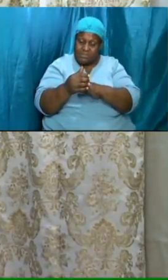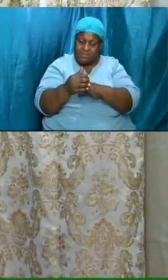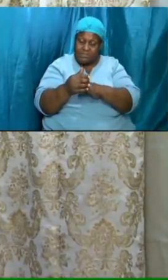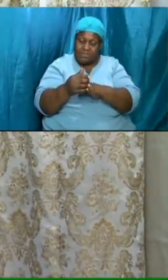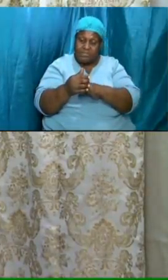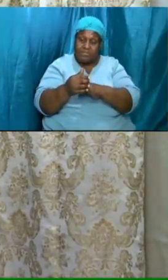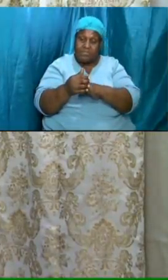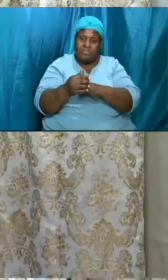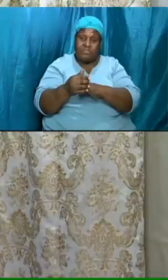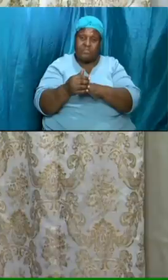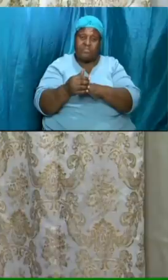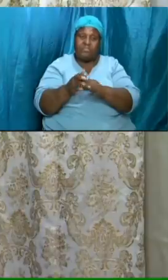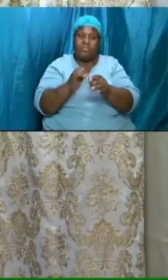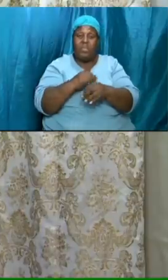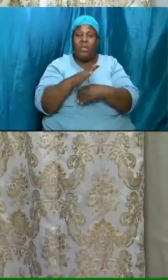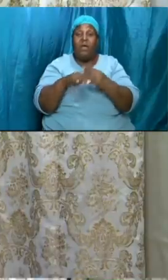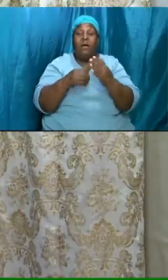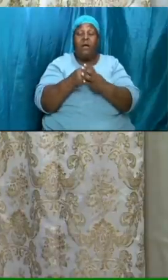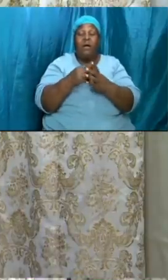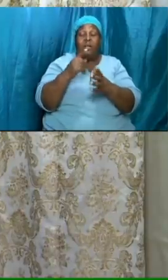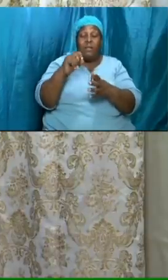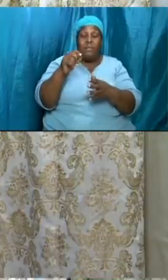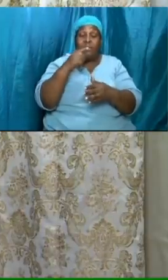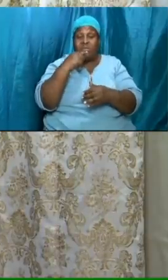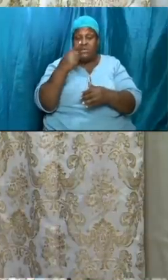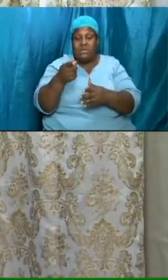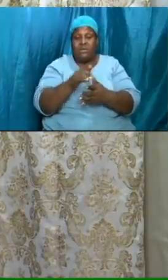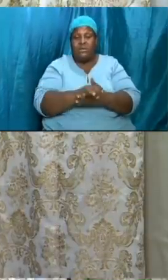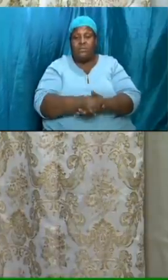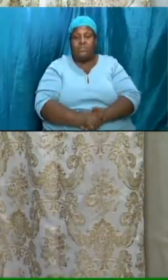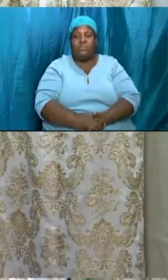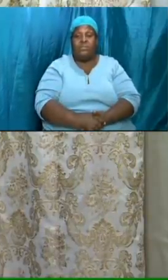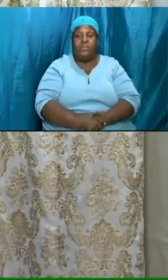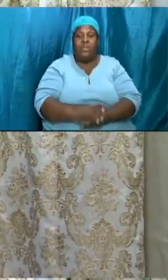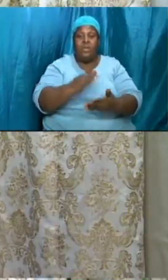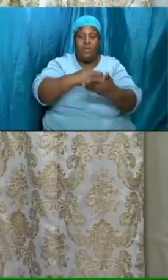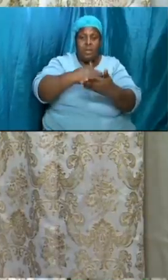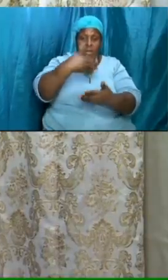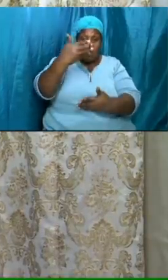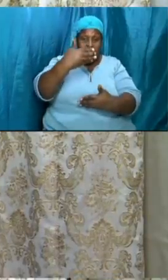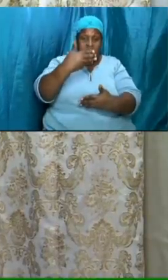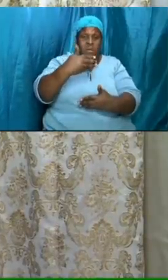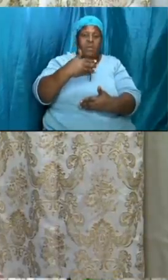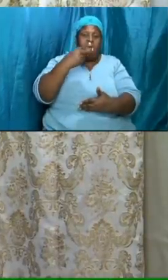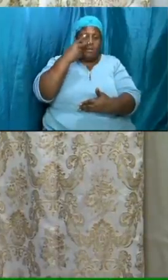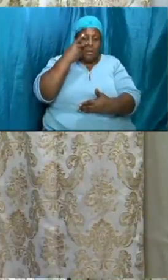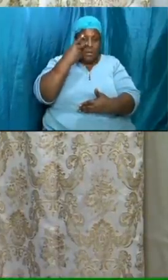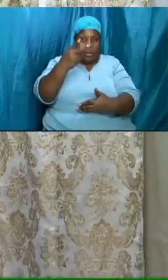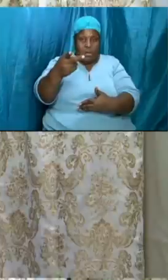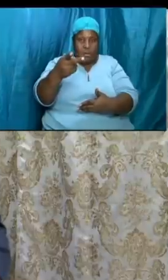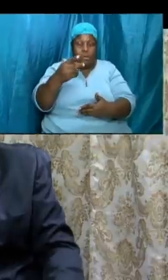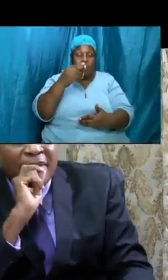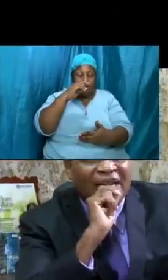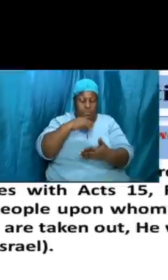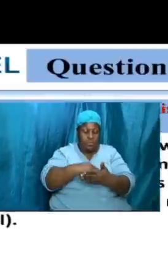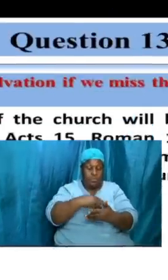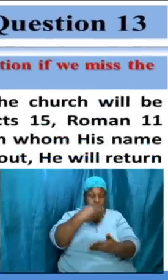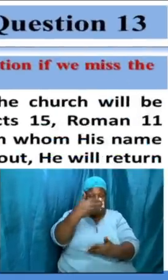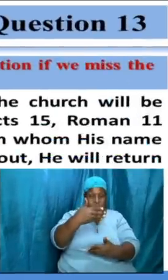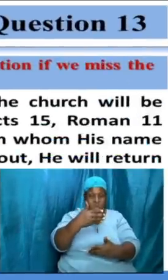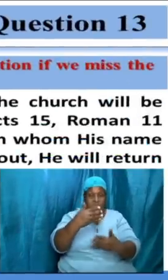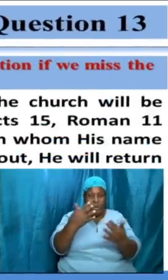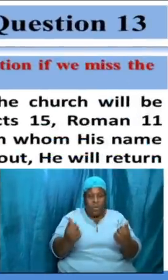all that is being said let us look at the screen because i want us to be